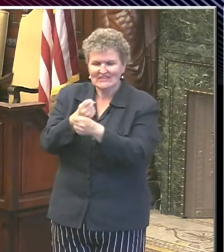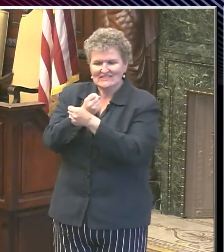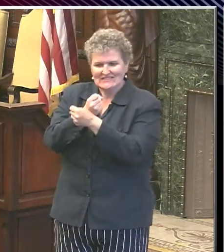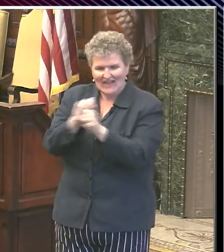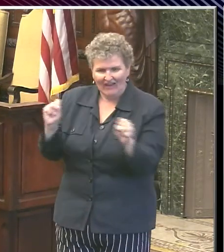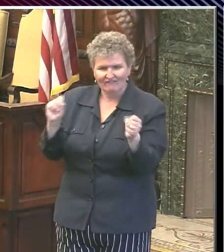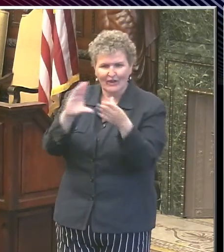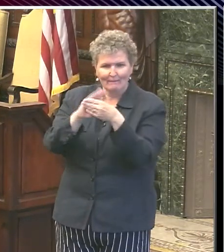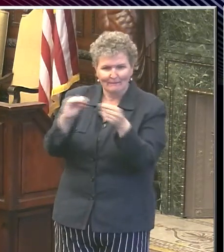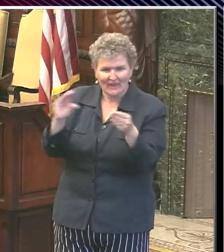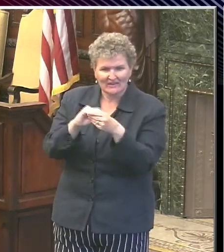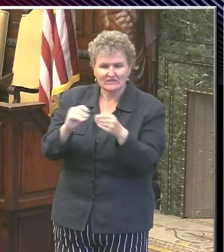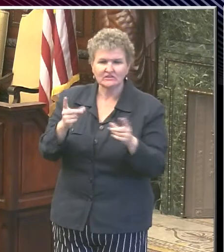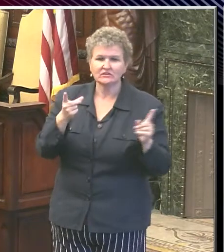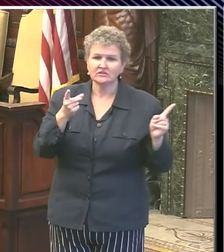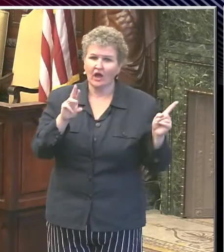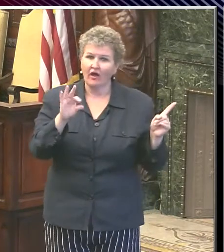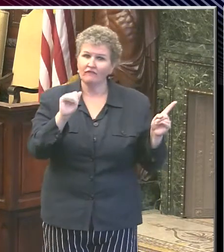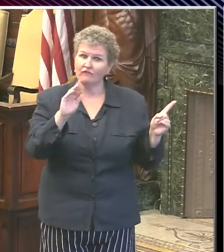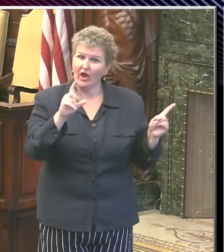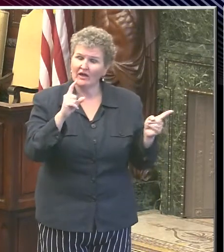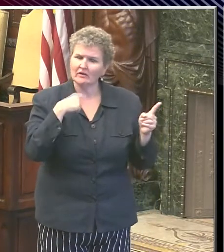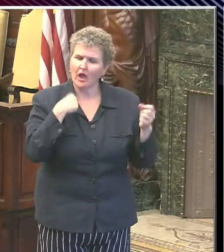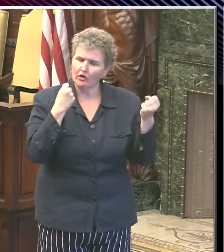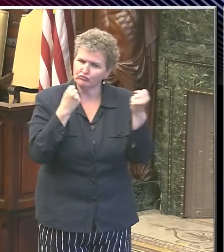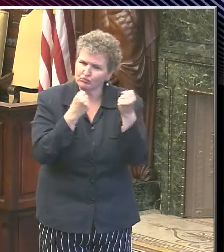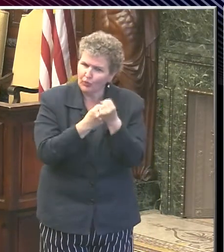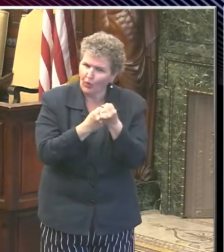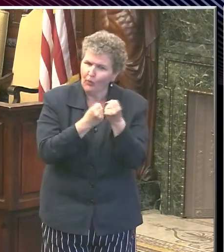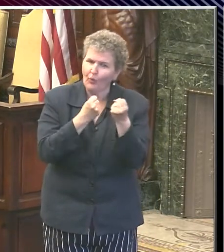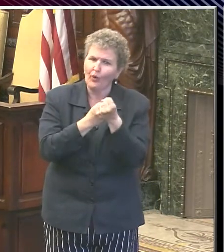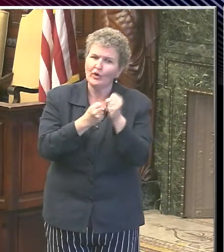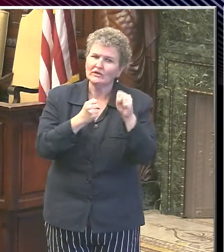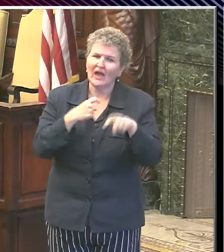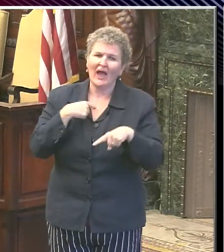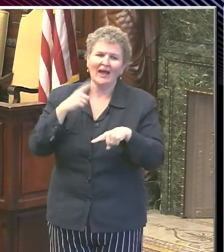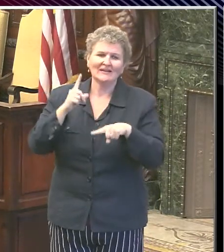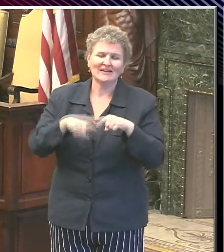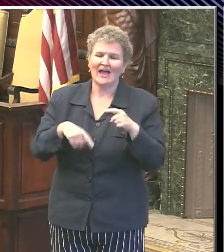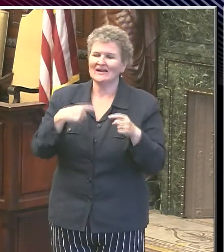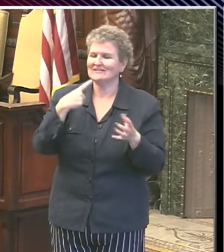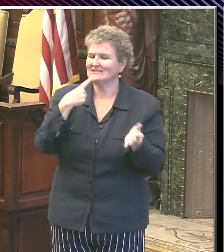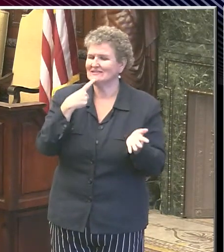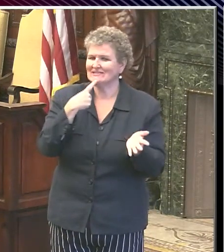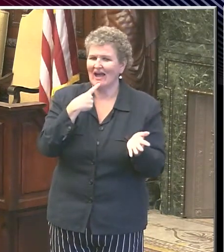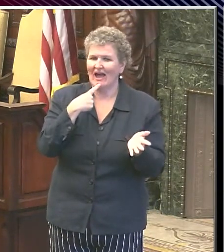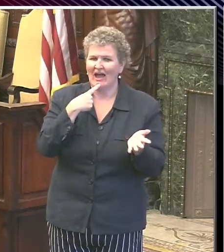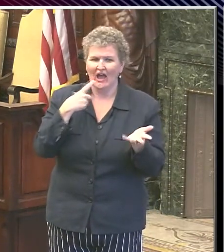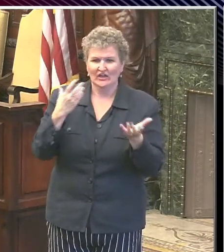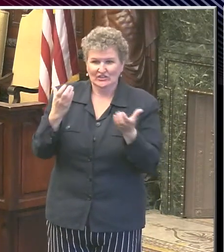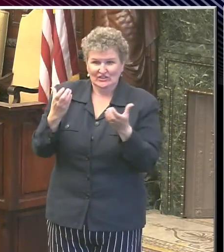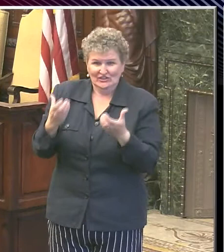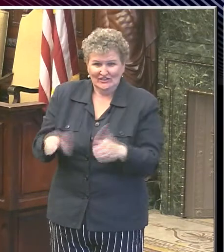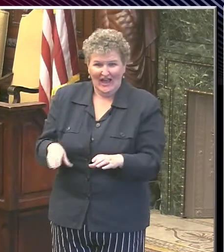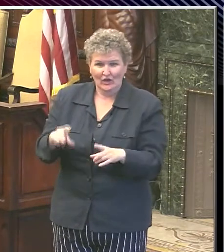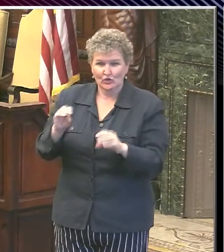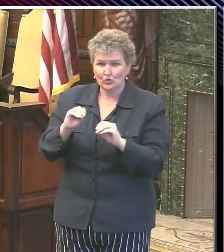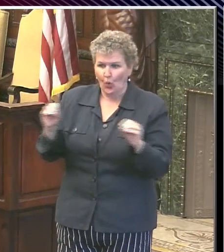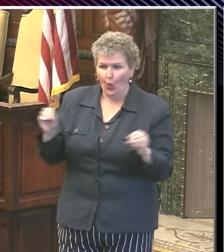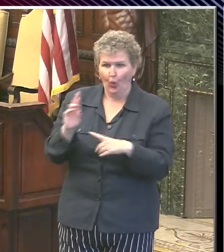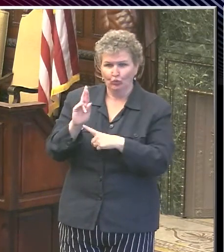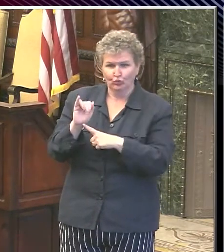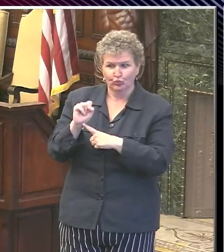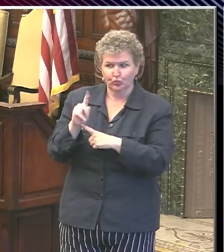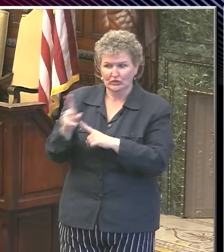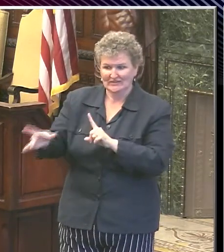as Dr. Farley stated, we cannot necessarily say that, you know, the chances of someone contacting COVID is